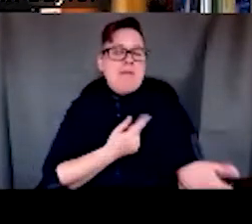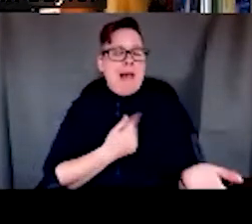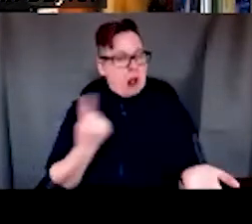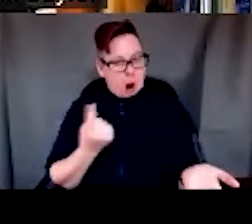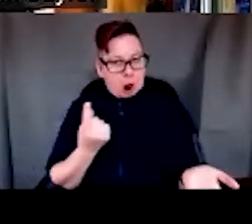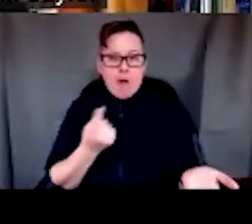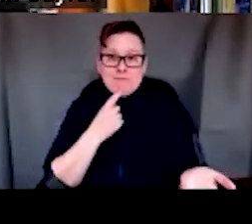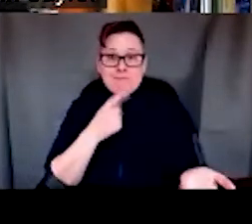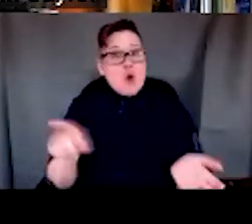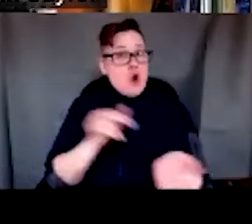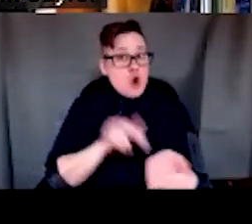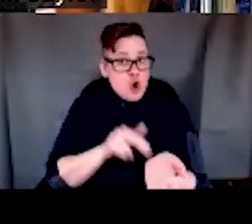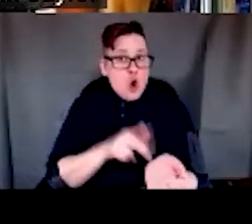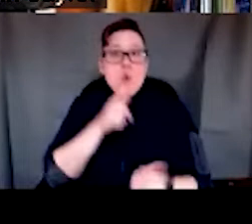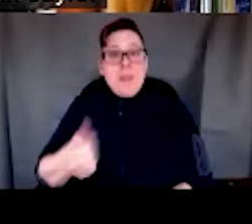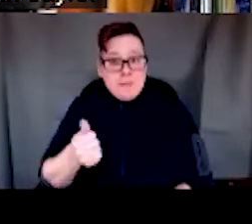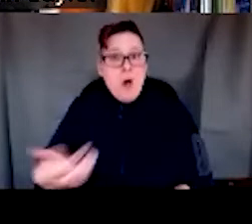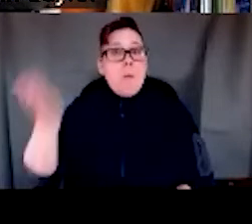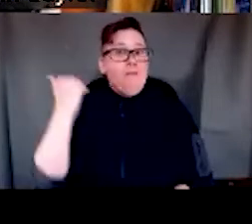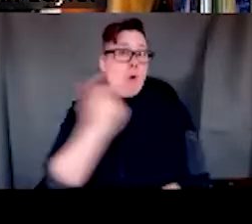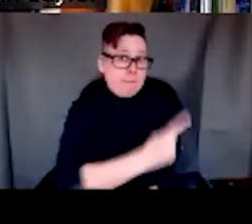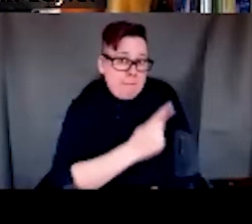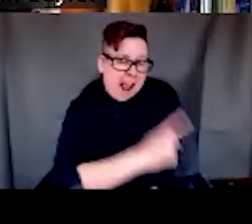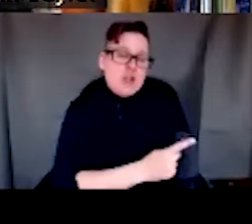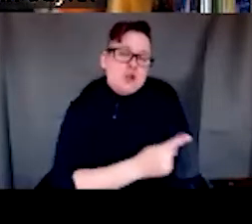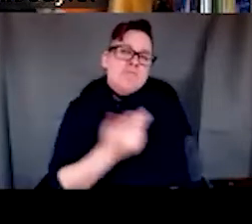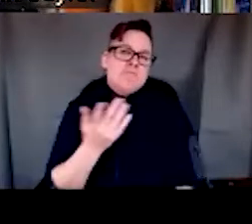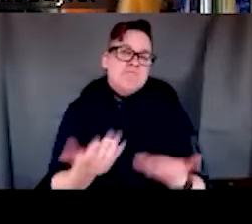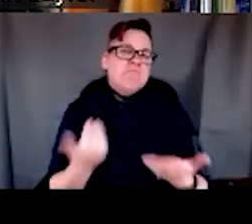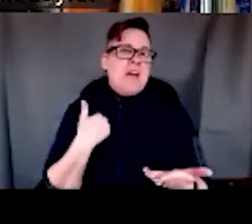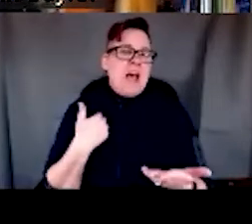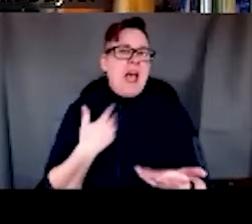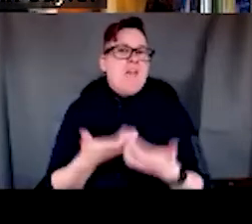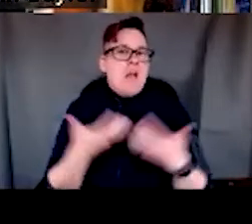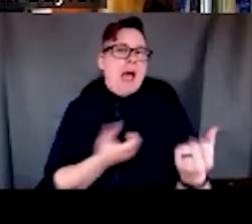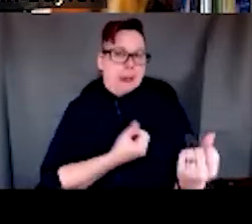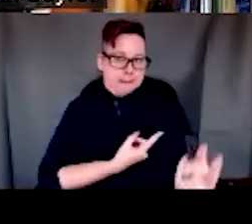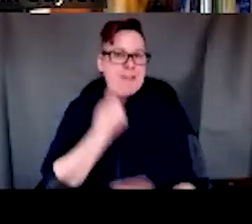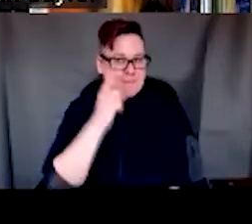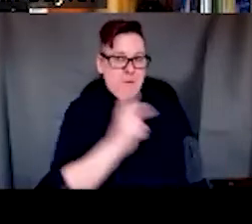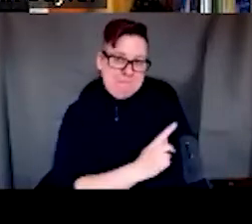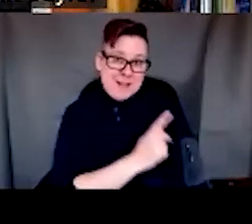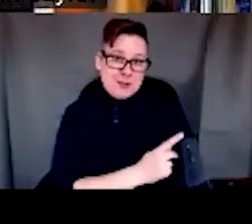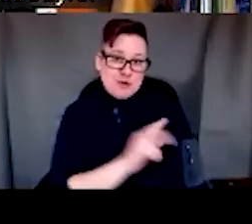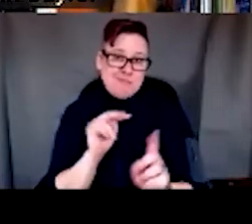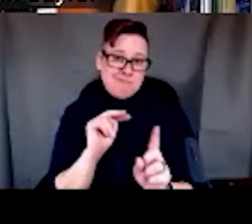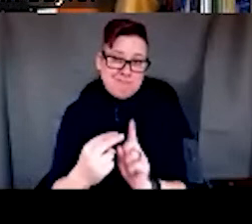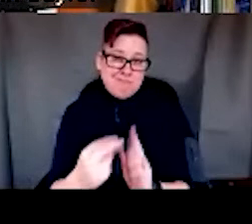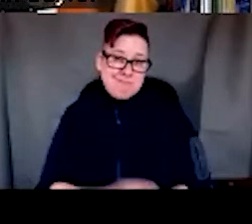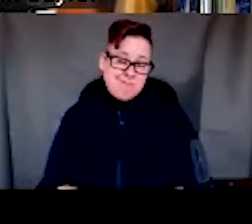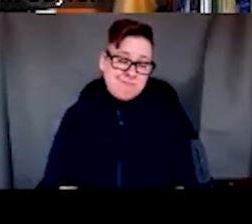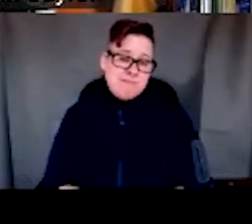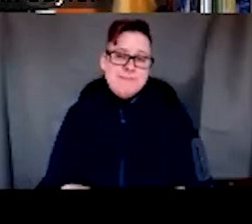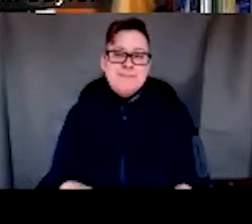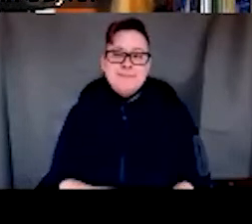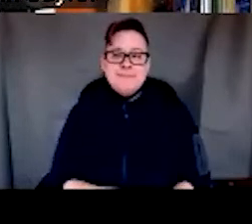that nurses who have been a patient probably have a lot of empathy from that patient perspective, right? Um, so